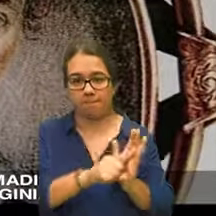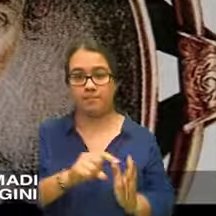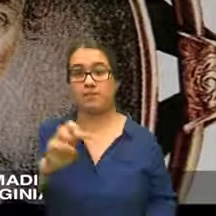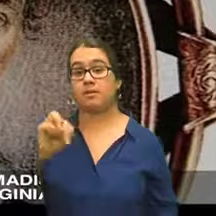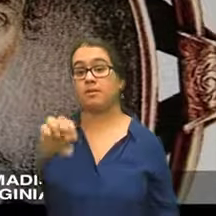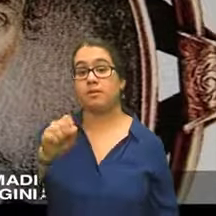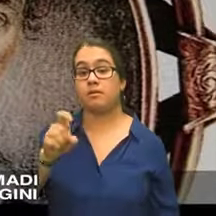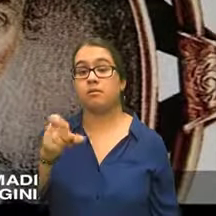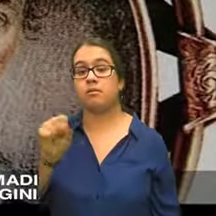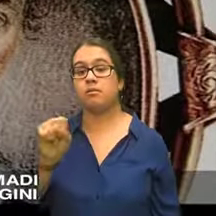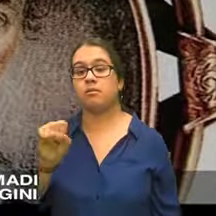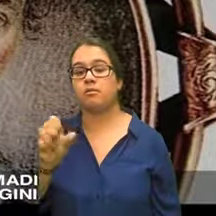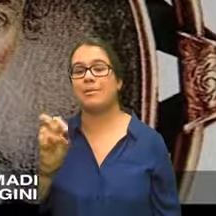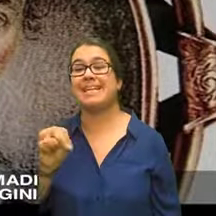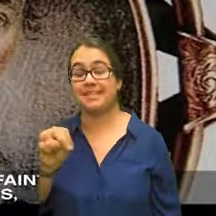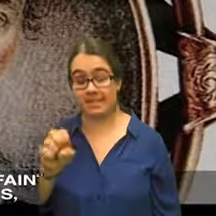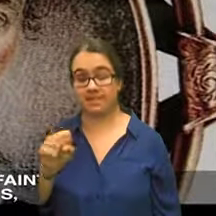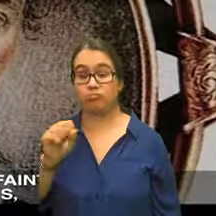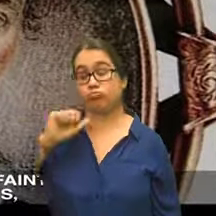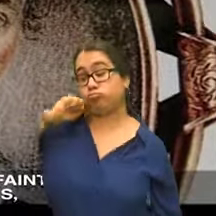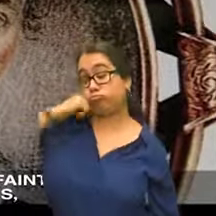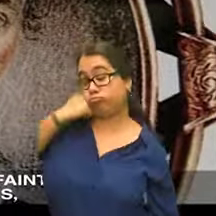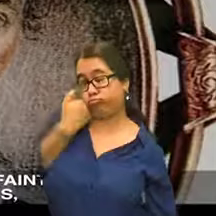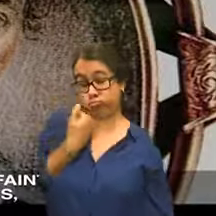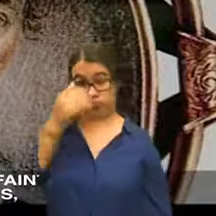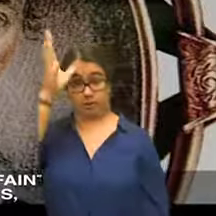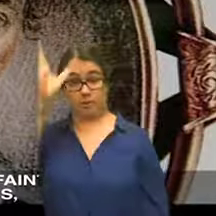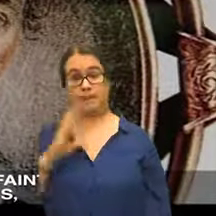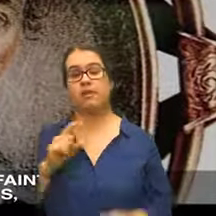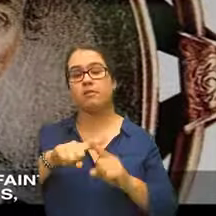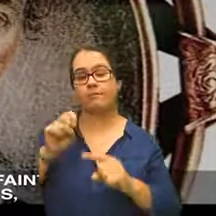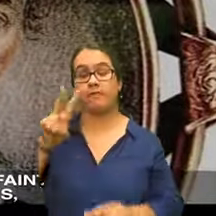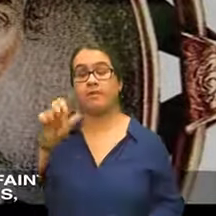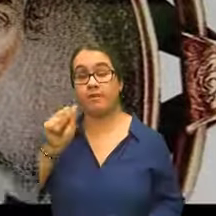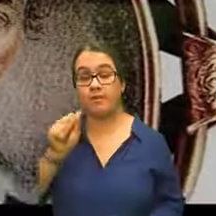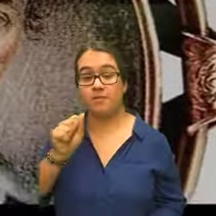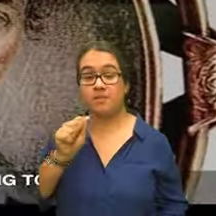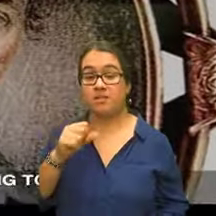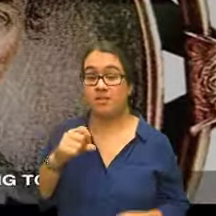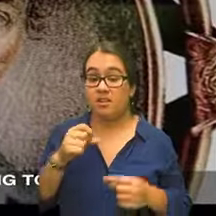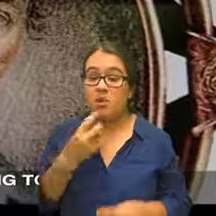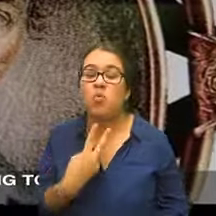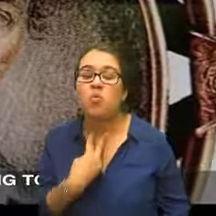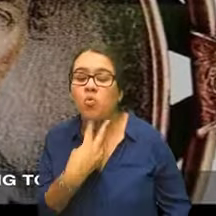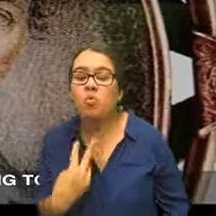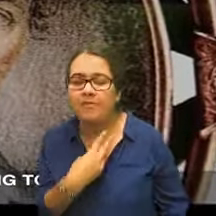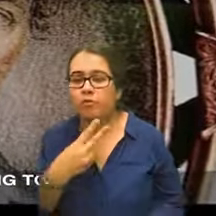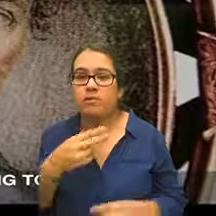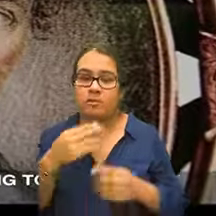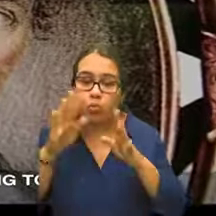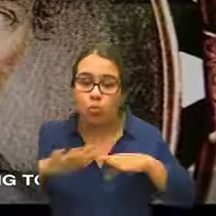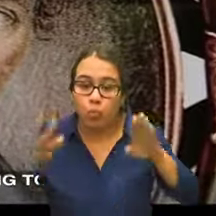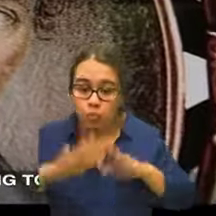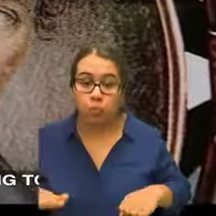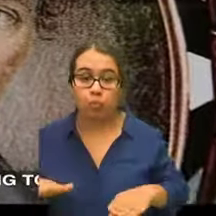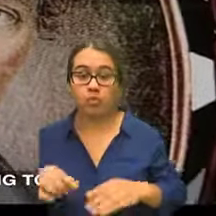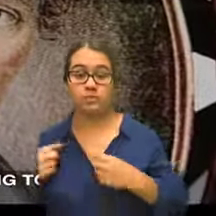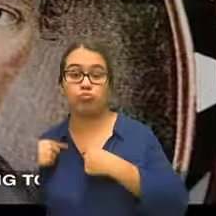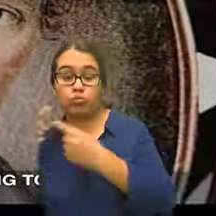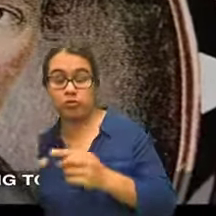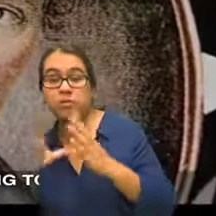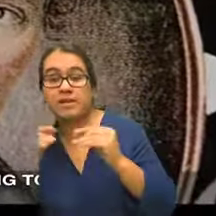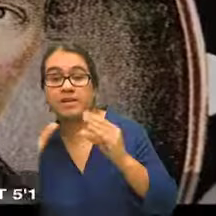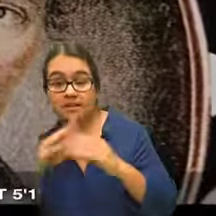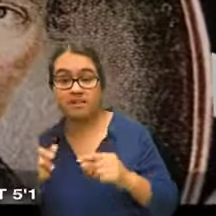Madison a shy, scholarly Virginian whose voice is so faint that at meetings he is constantly being told to speak